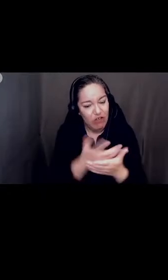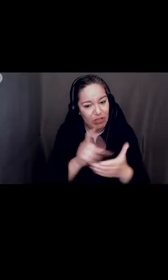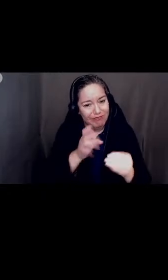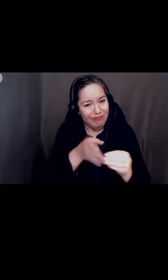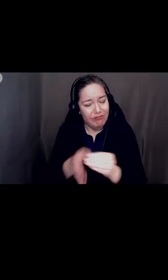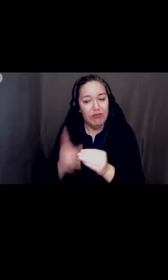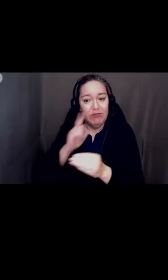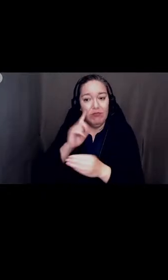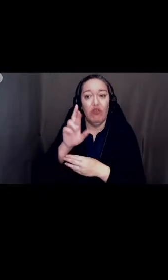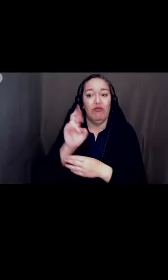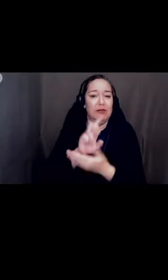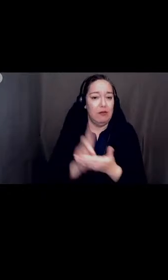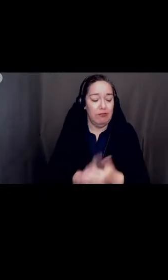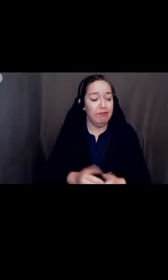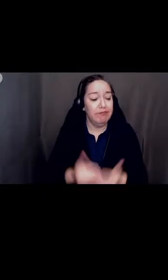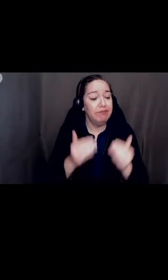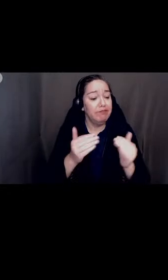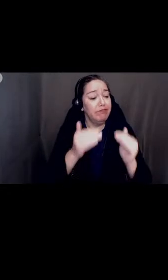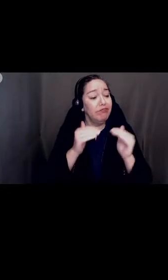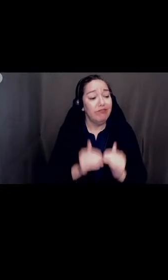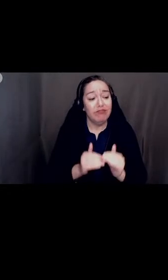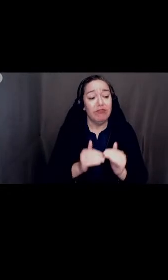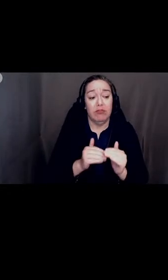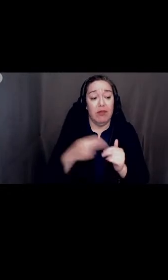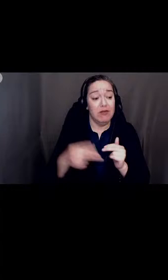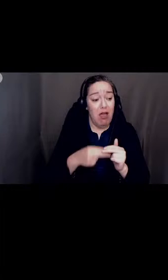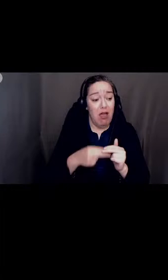Next slide, please, and back to Dr. Miranda.